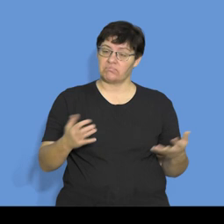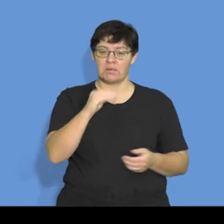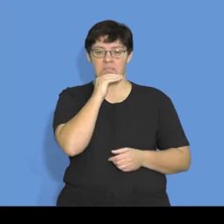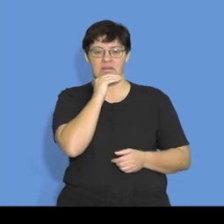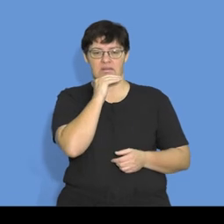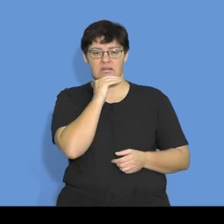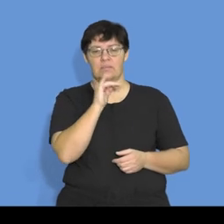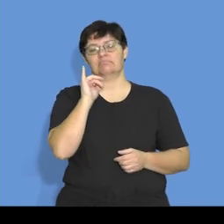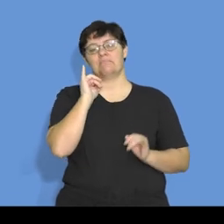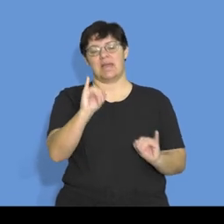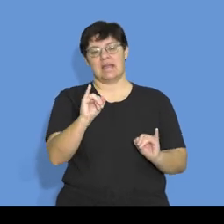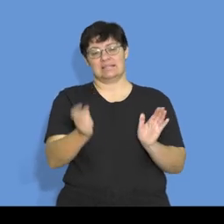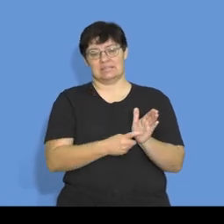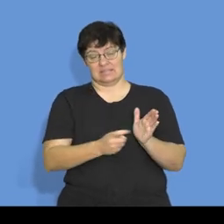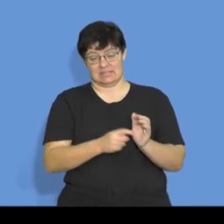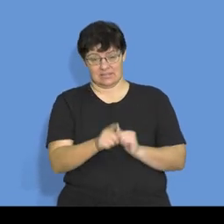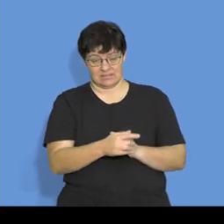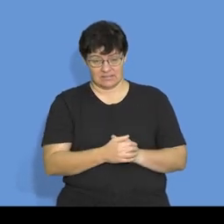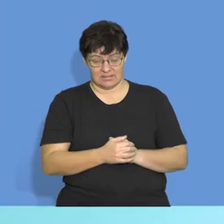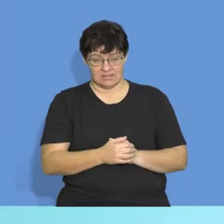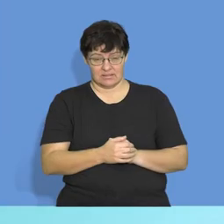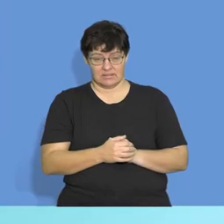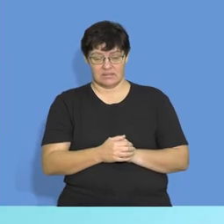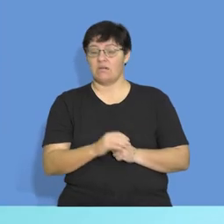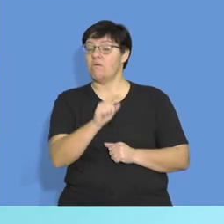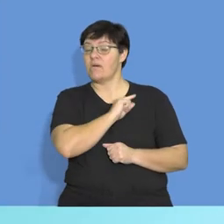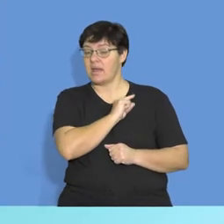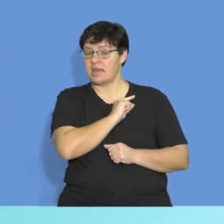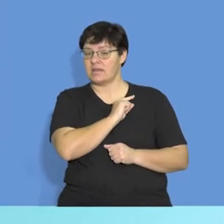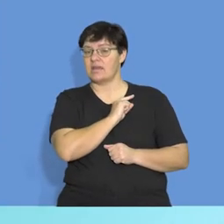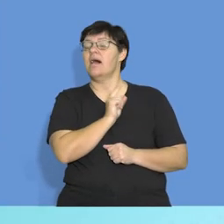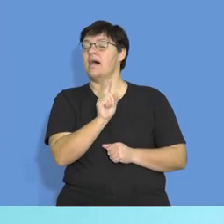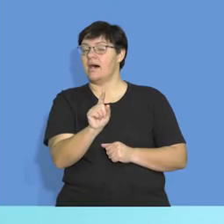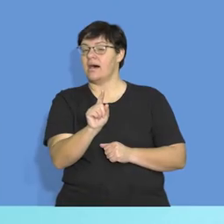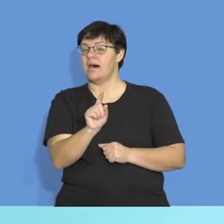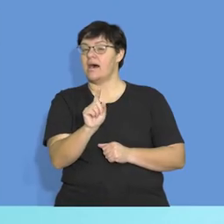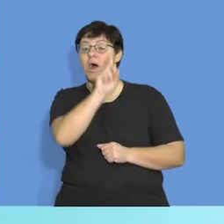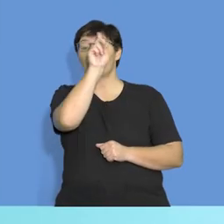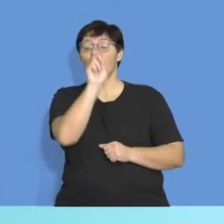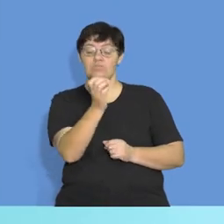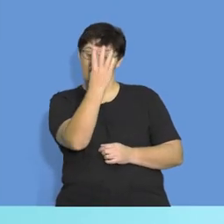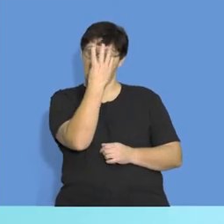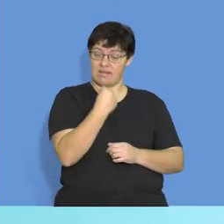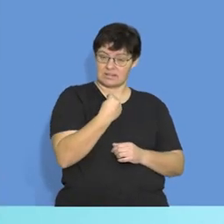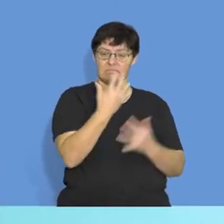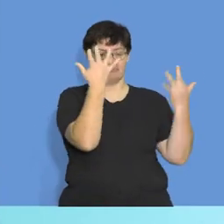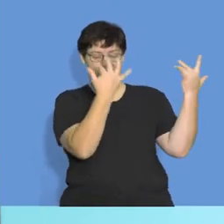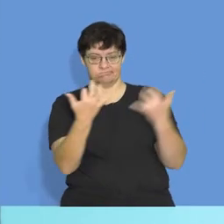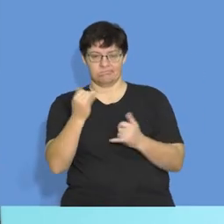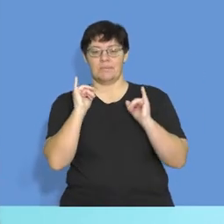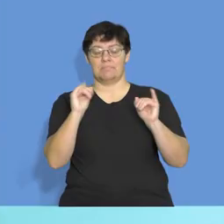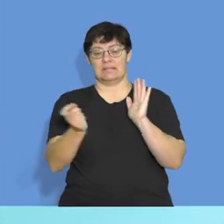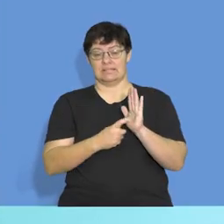will be your bad debt. Okay, but keep that in mind because later on the question may ask us to calculate the bad debt.